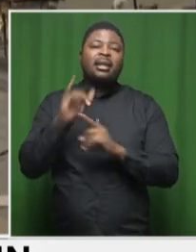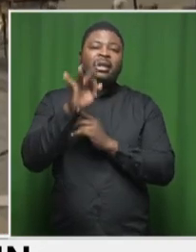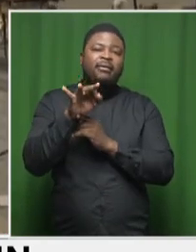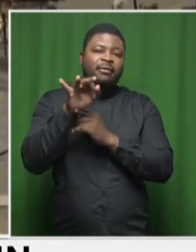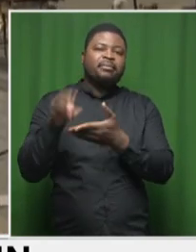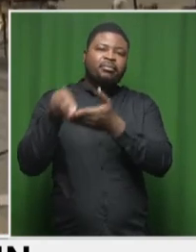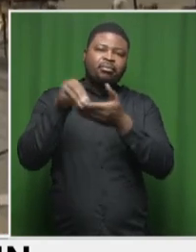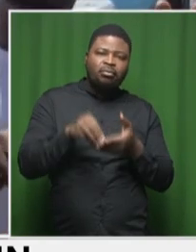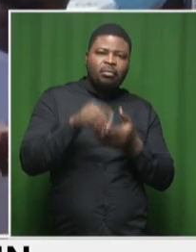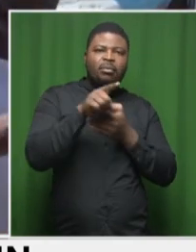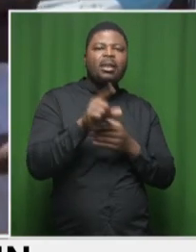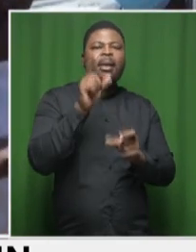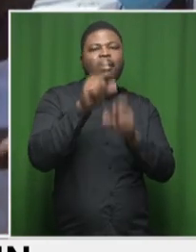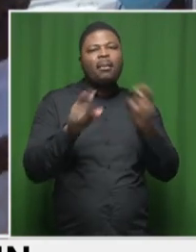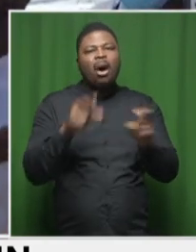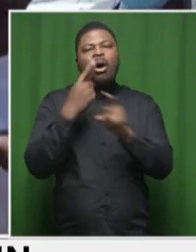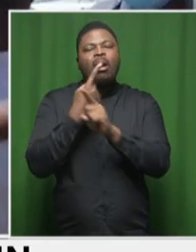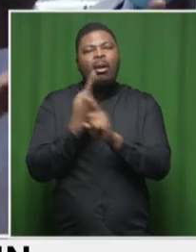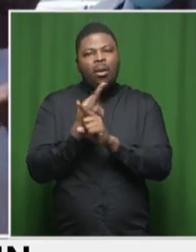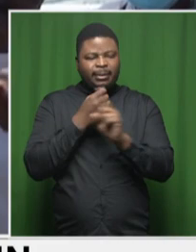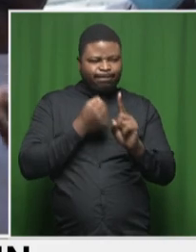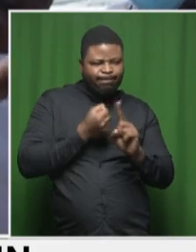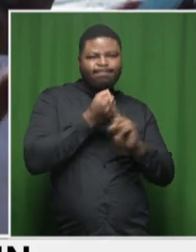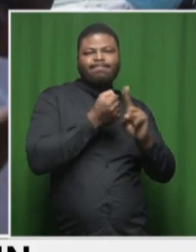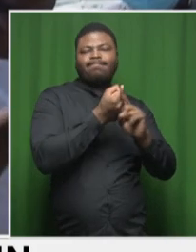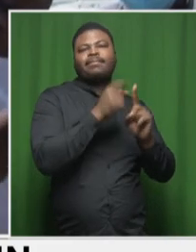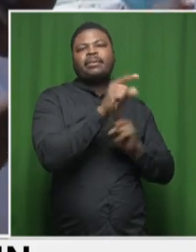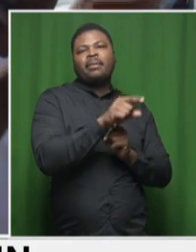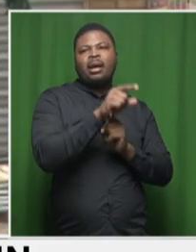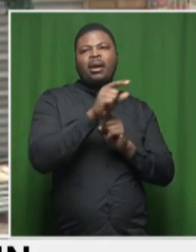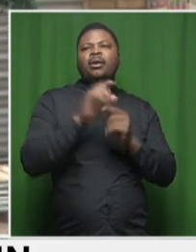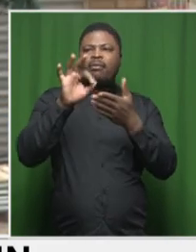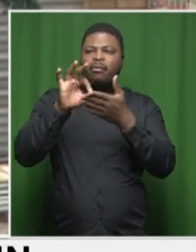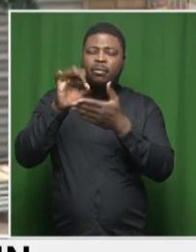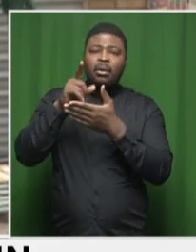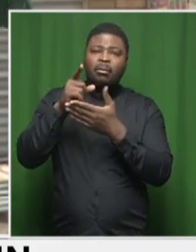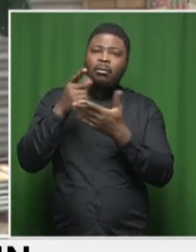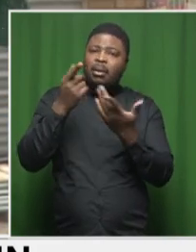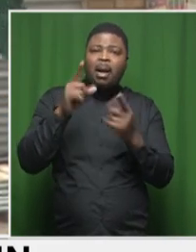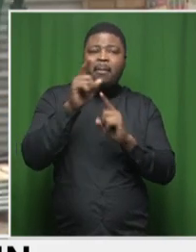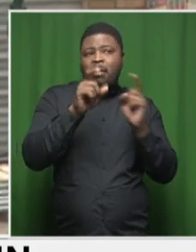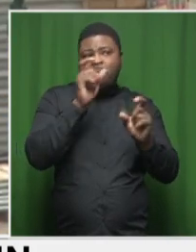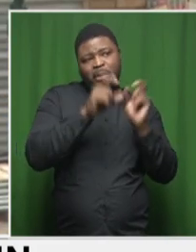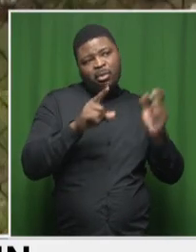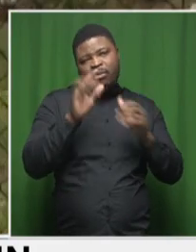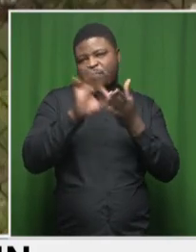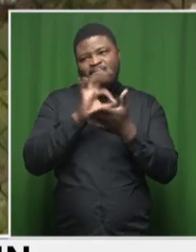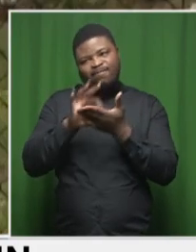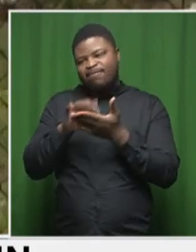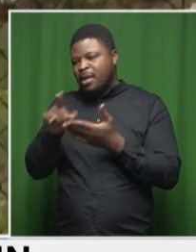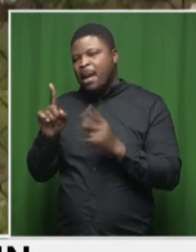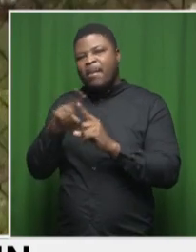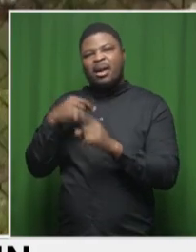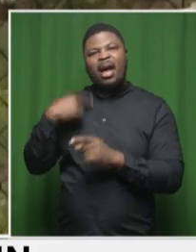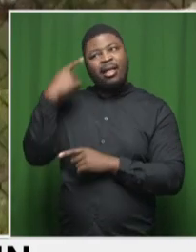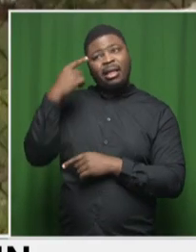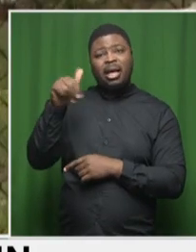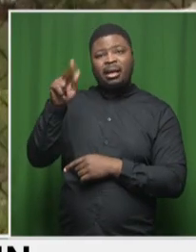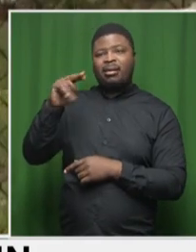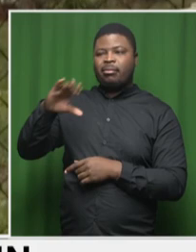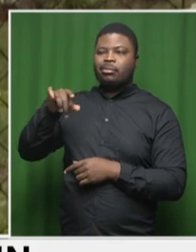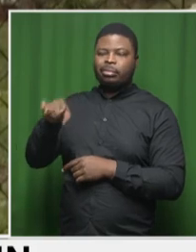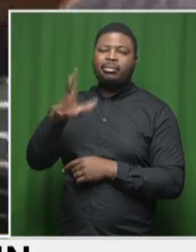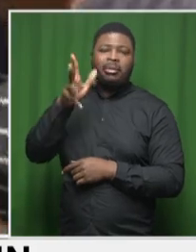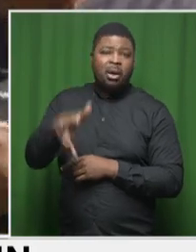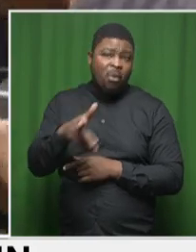polls, those who have been disillusioned. And I don't think the ruling party has the capability, nor the power